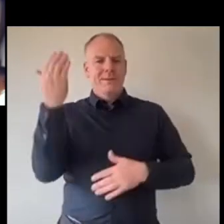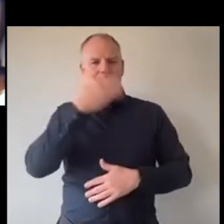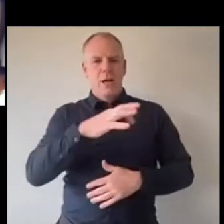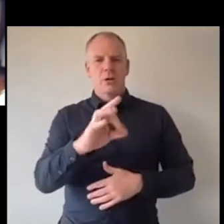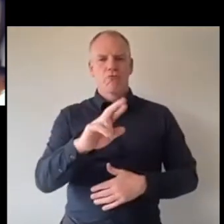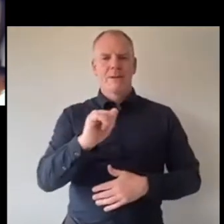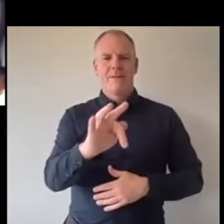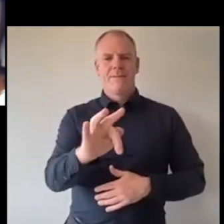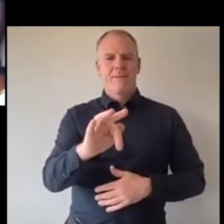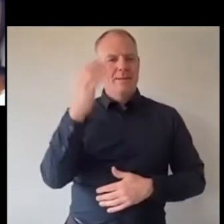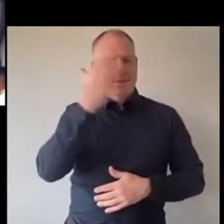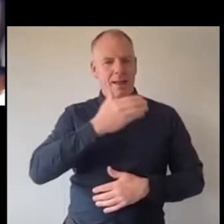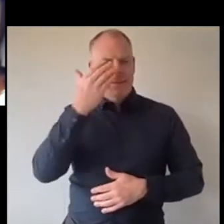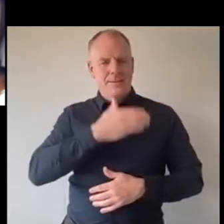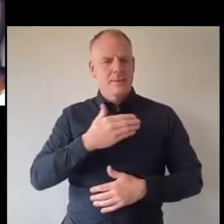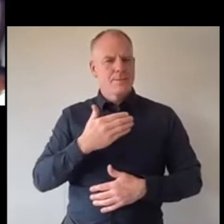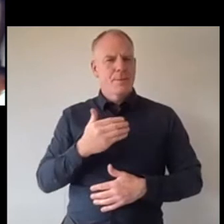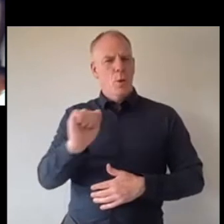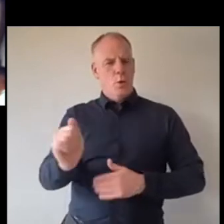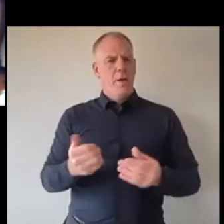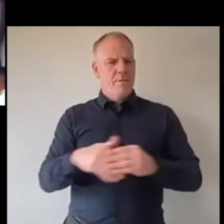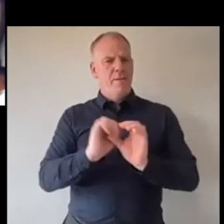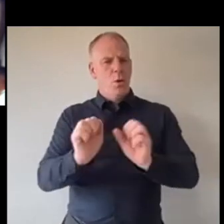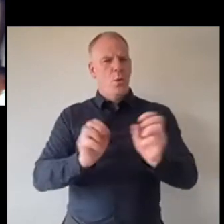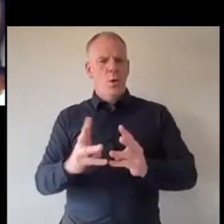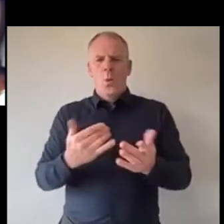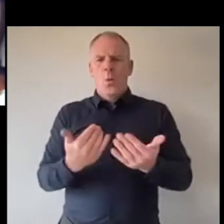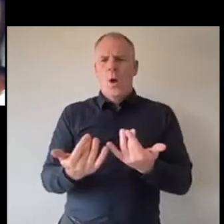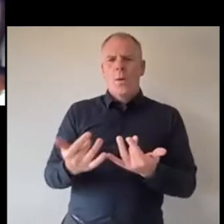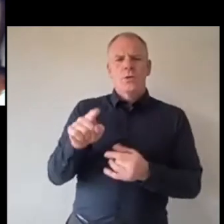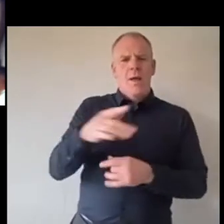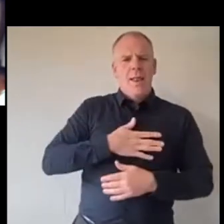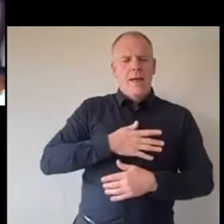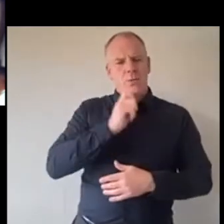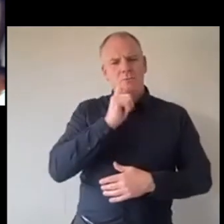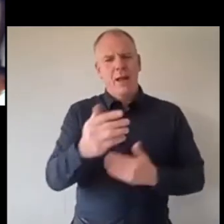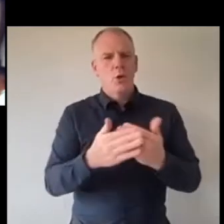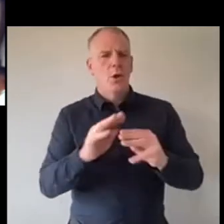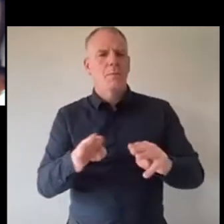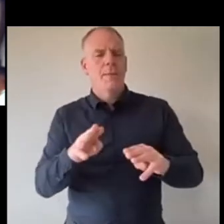from a work point of view what is it that you would advise a young person who is coping with grief right now